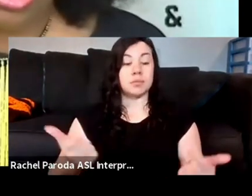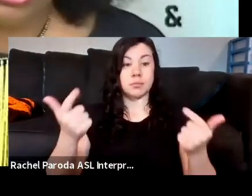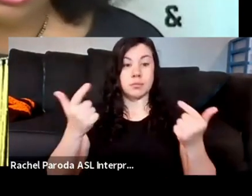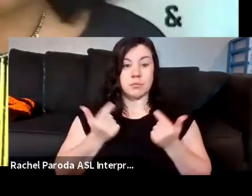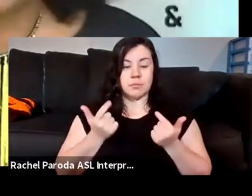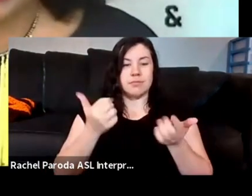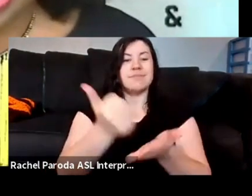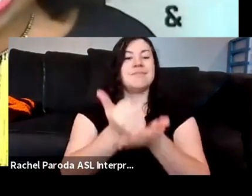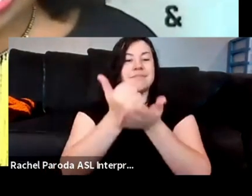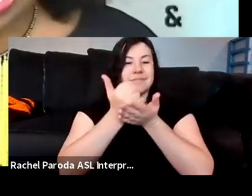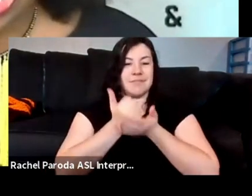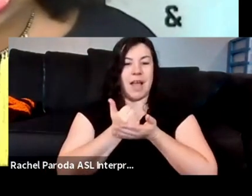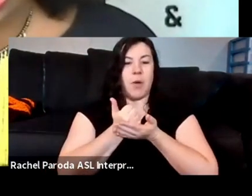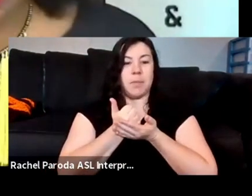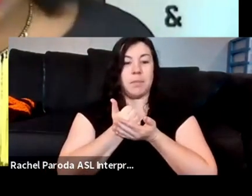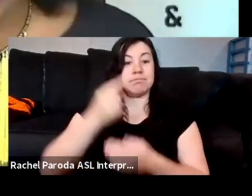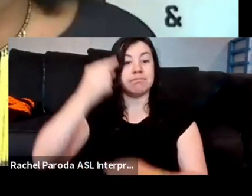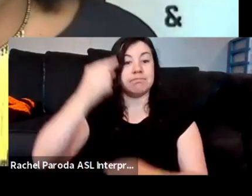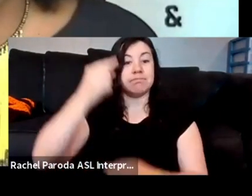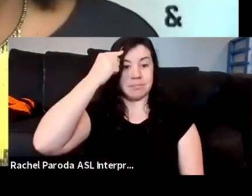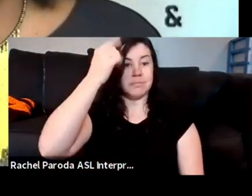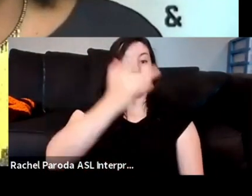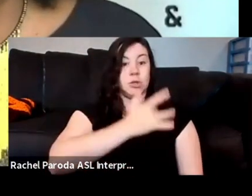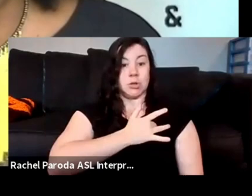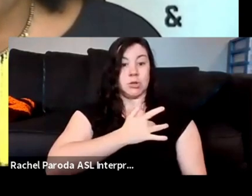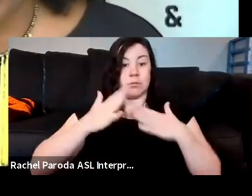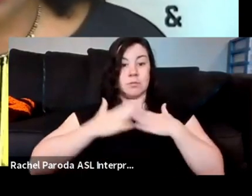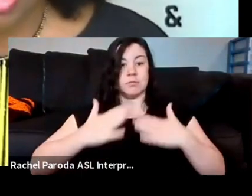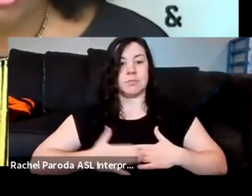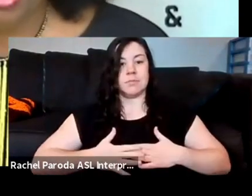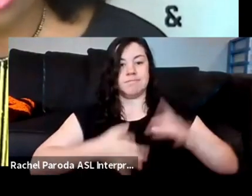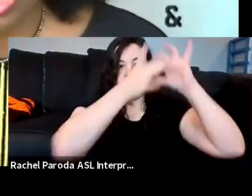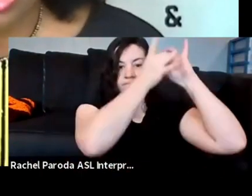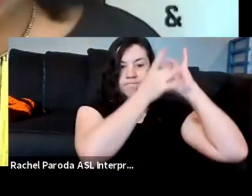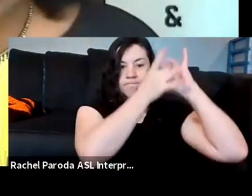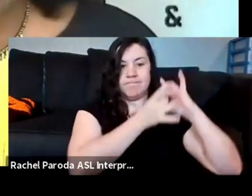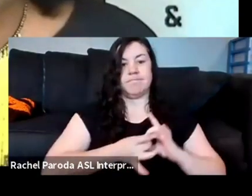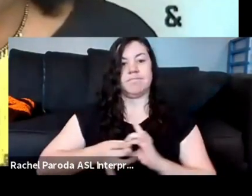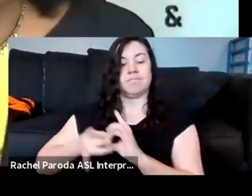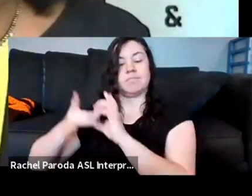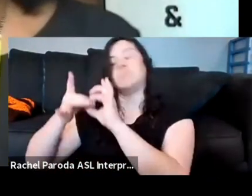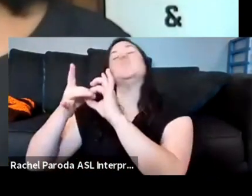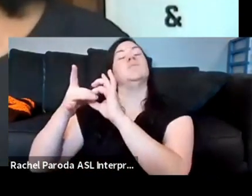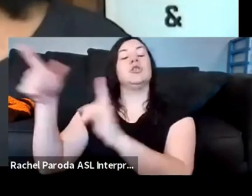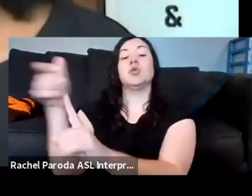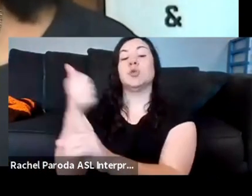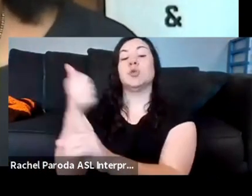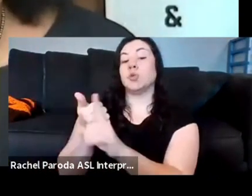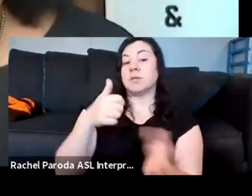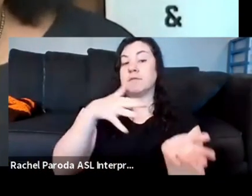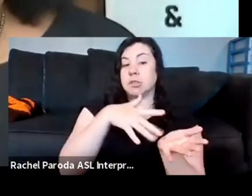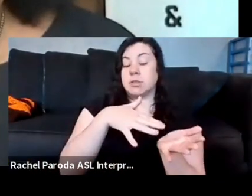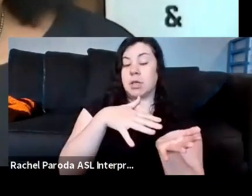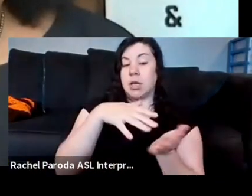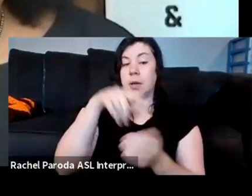our hearts, and bodies connected. In addition to being a professor in the departments of African American Studies and Anthropology at Yale University,